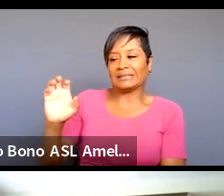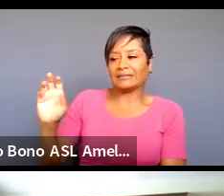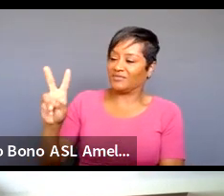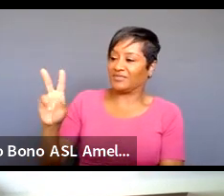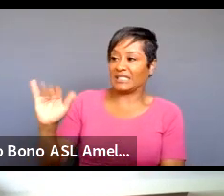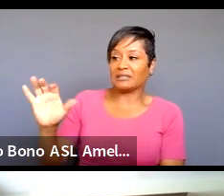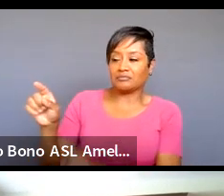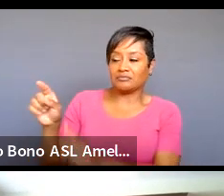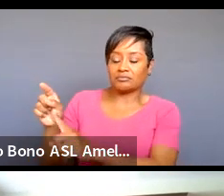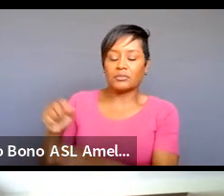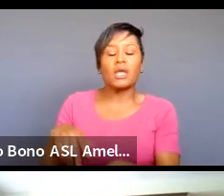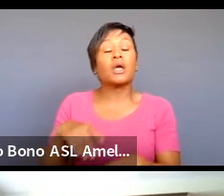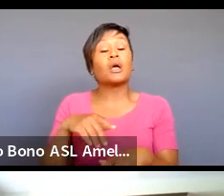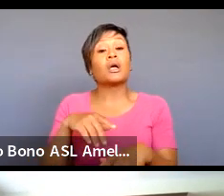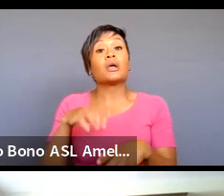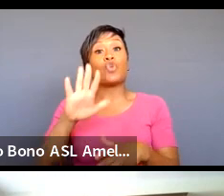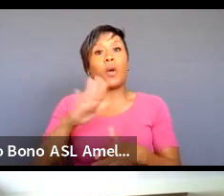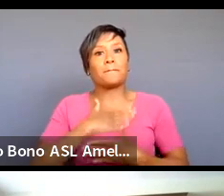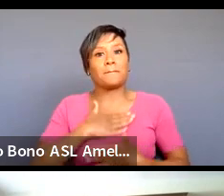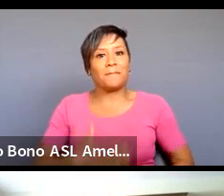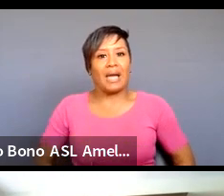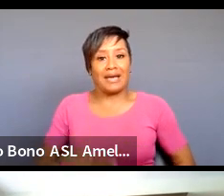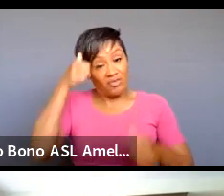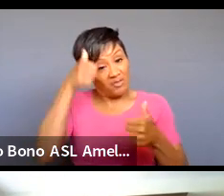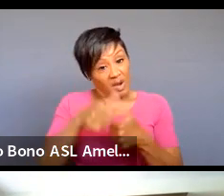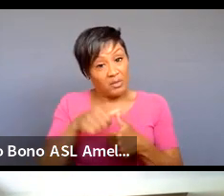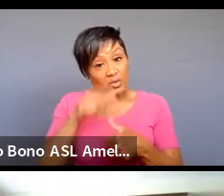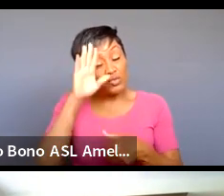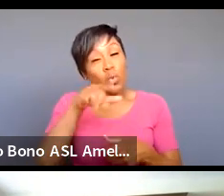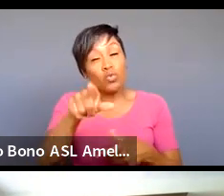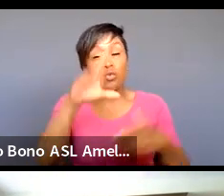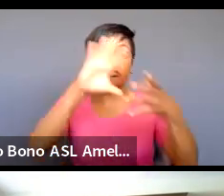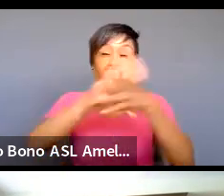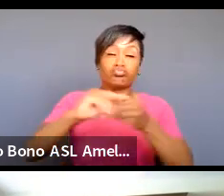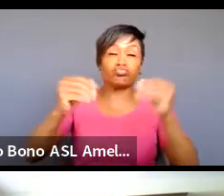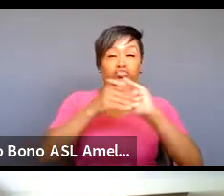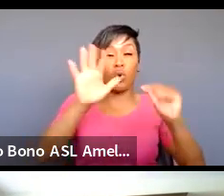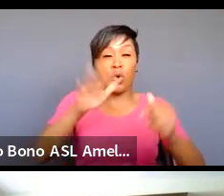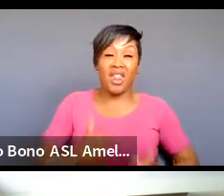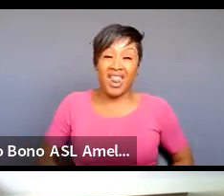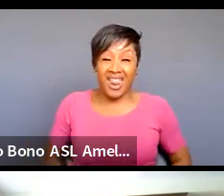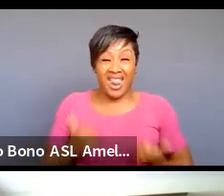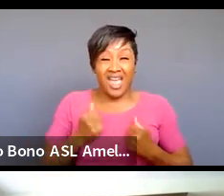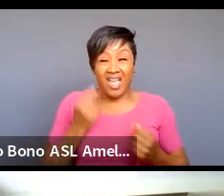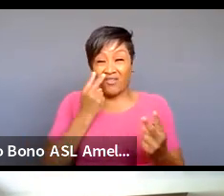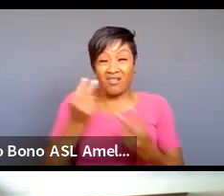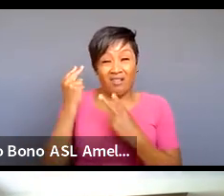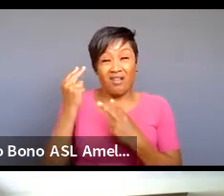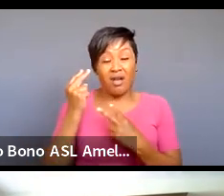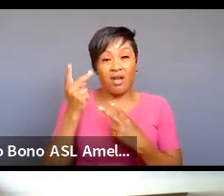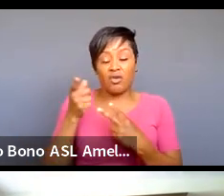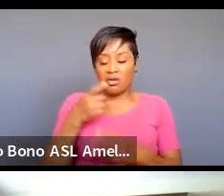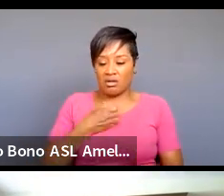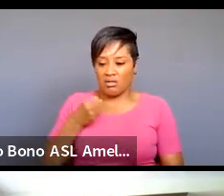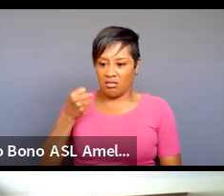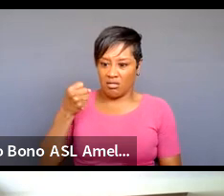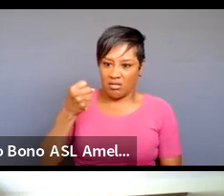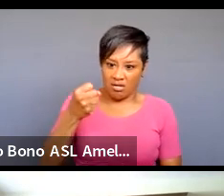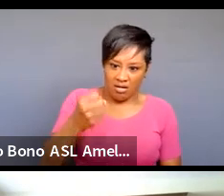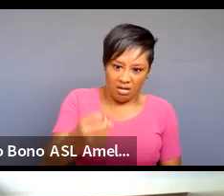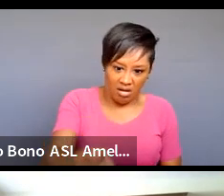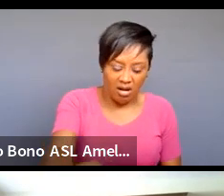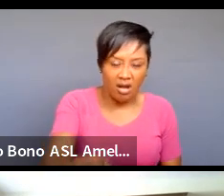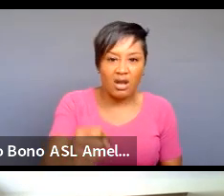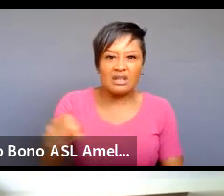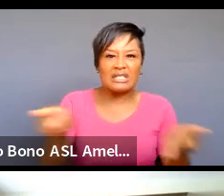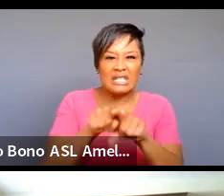-accounting your own autobiographic work you're putting yourself back right into that trauma and right back